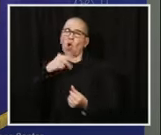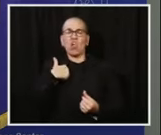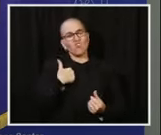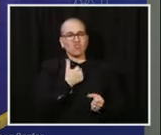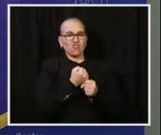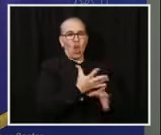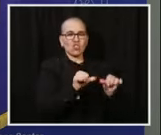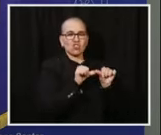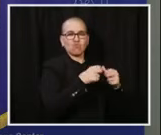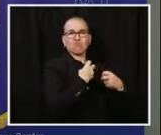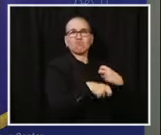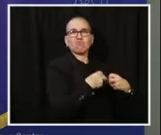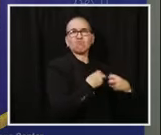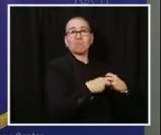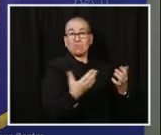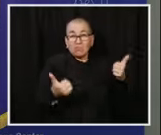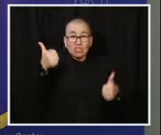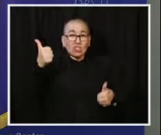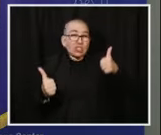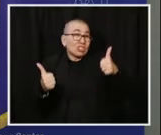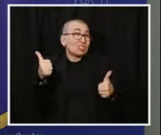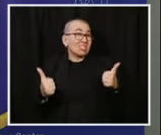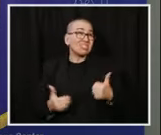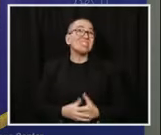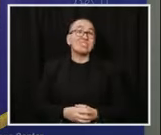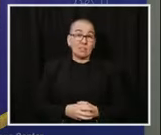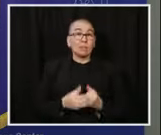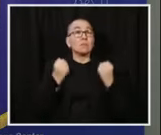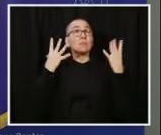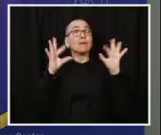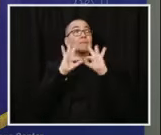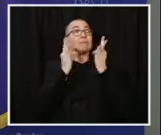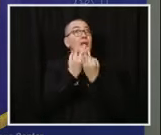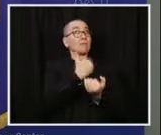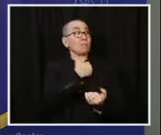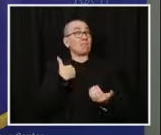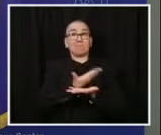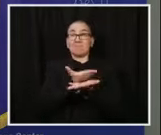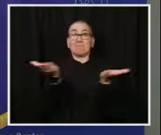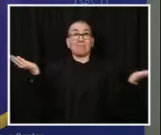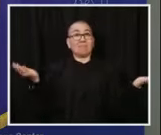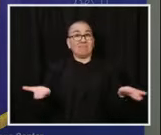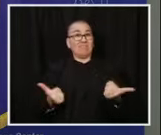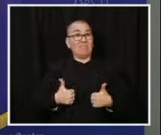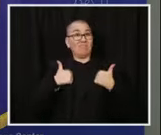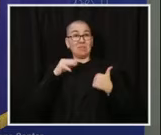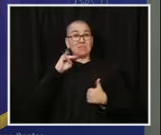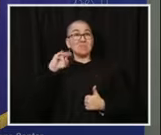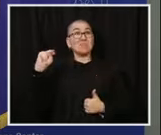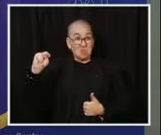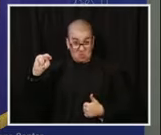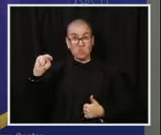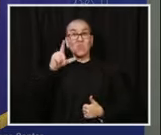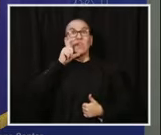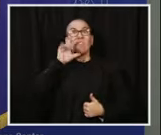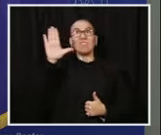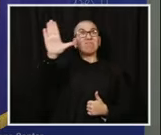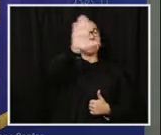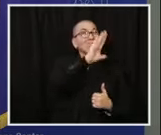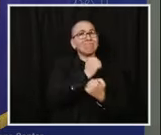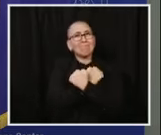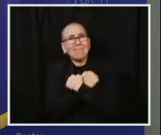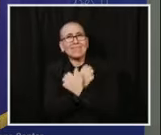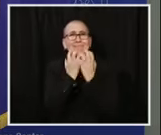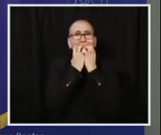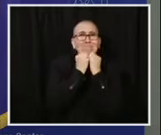to see one another. They want to stay connected. We can't make that happen when community spread is so rampant. Hang in